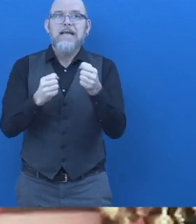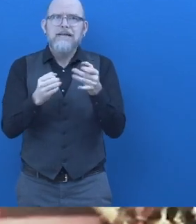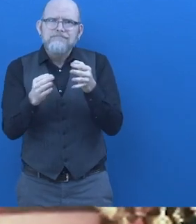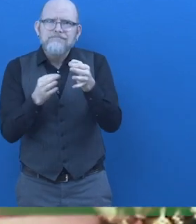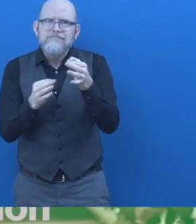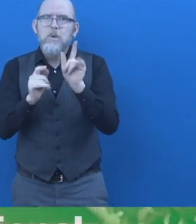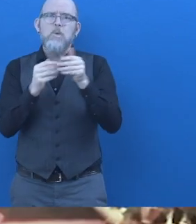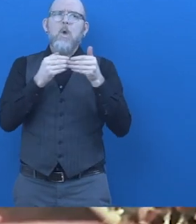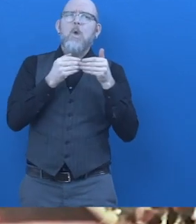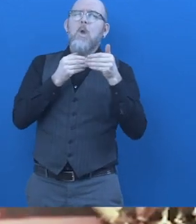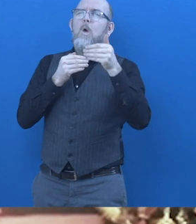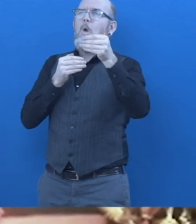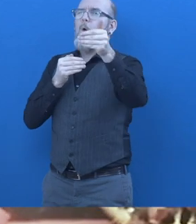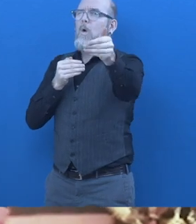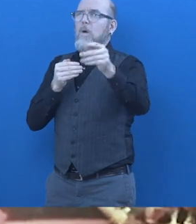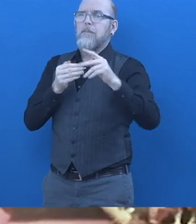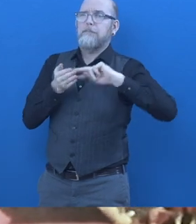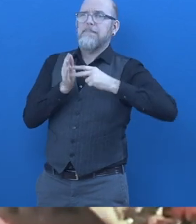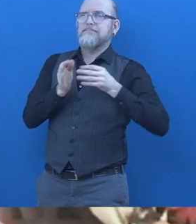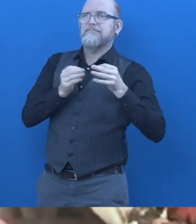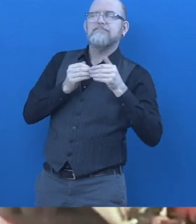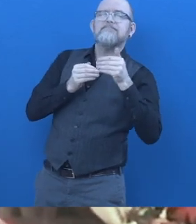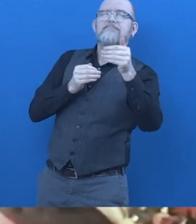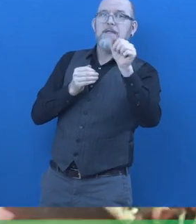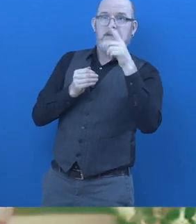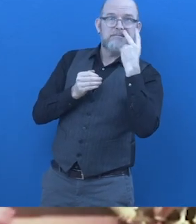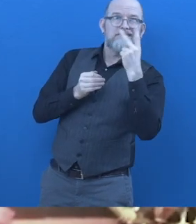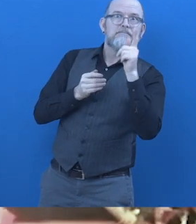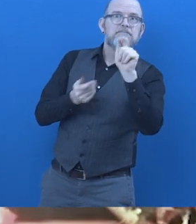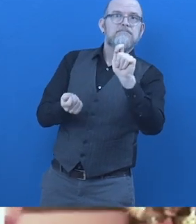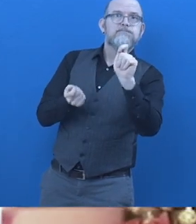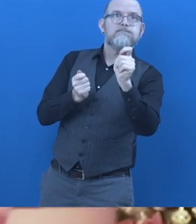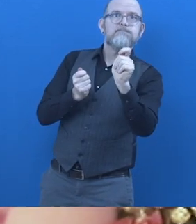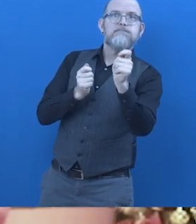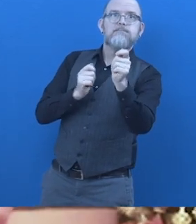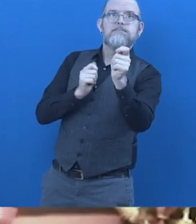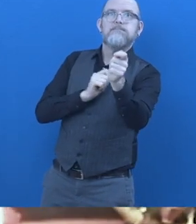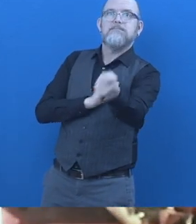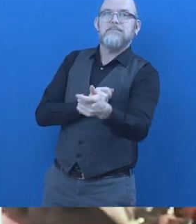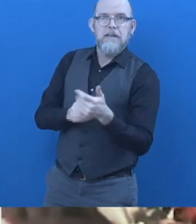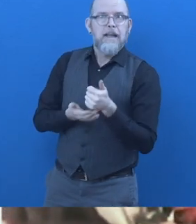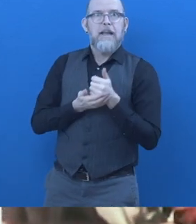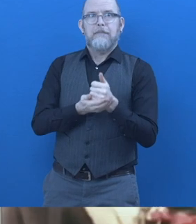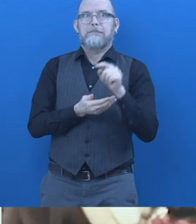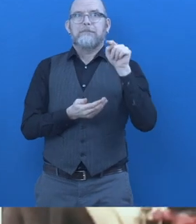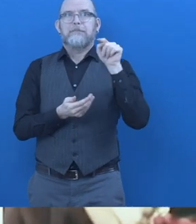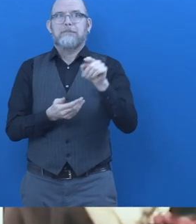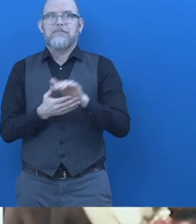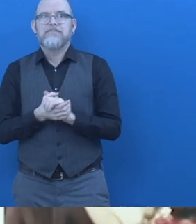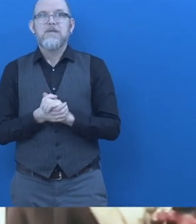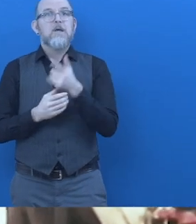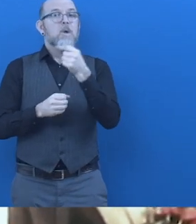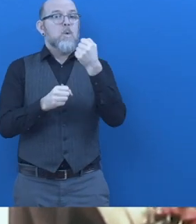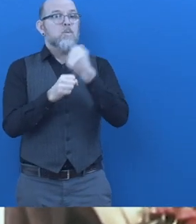action plan, strategy and to put a long-term plan